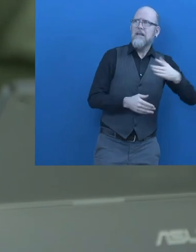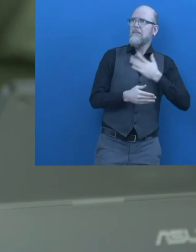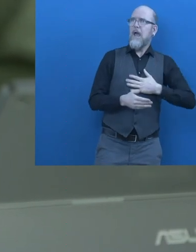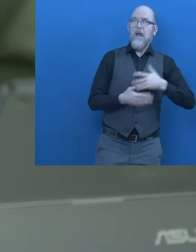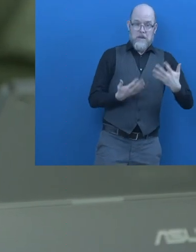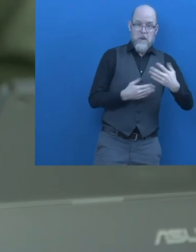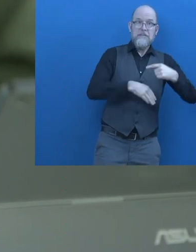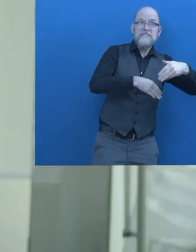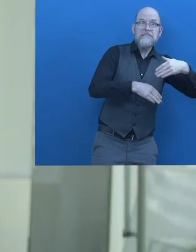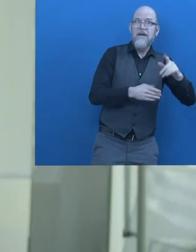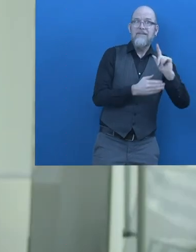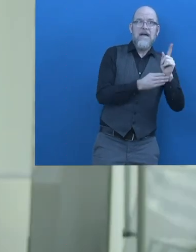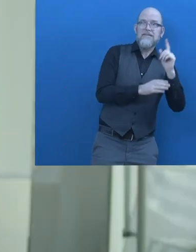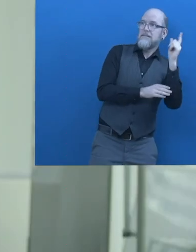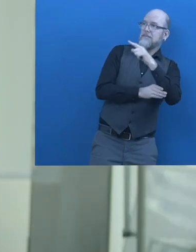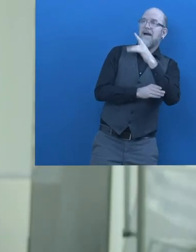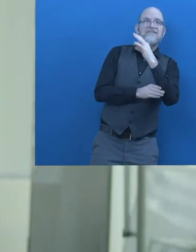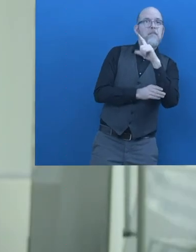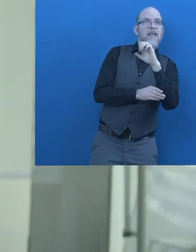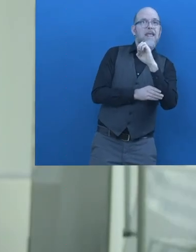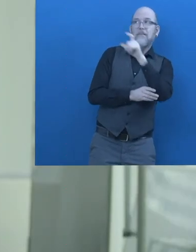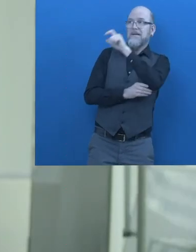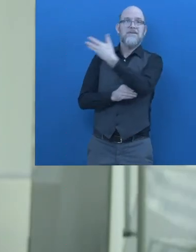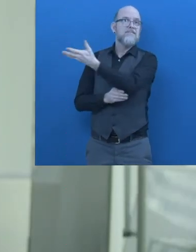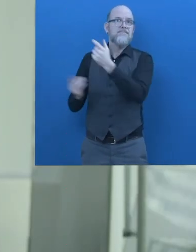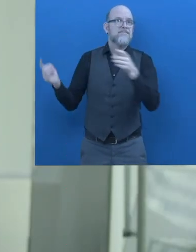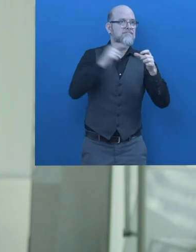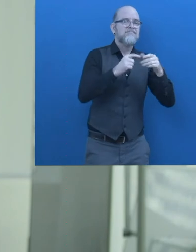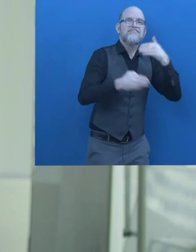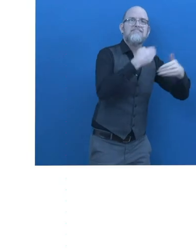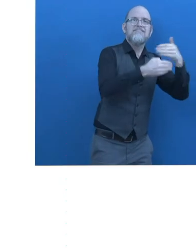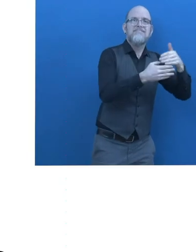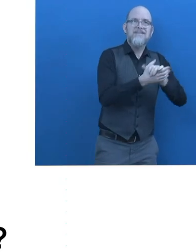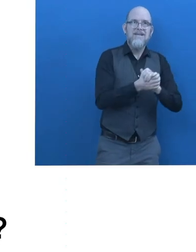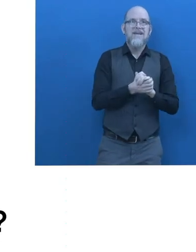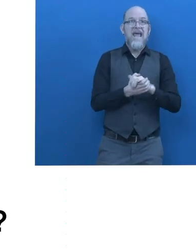And the reason we're doing this is to make inclusive design efficient.